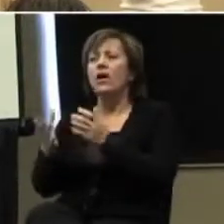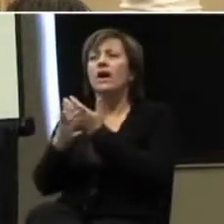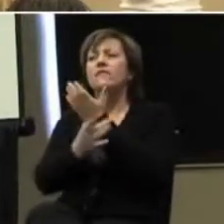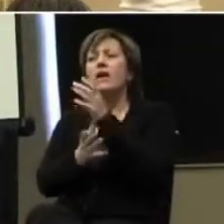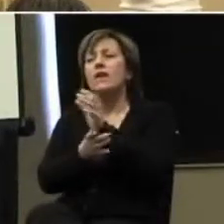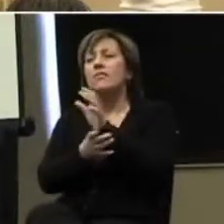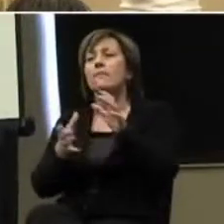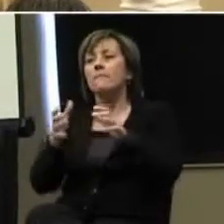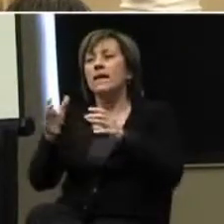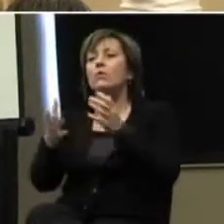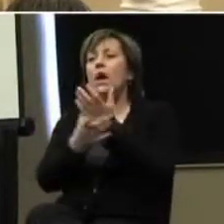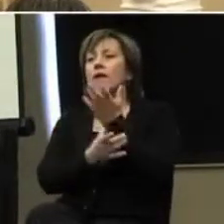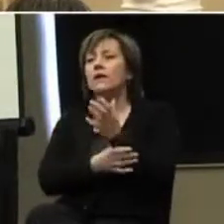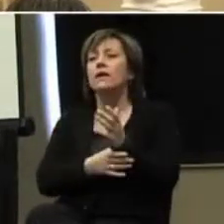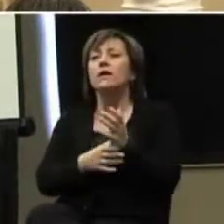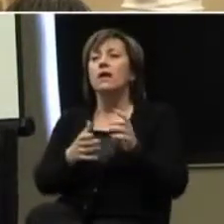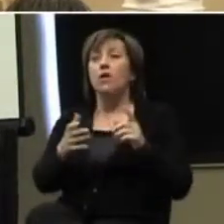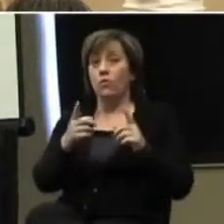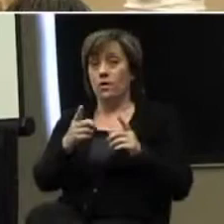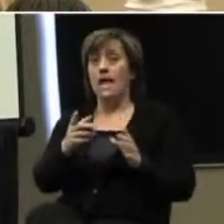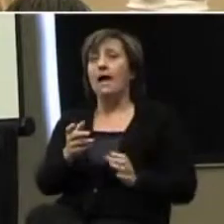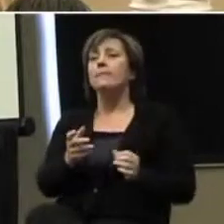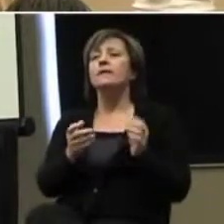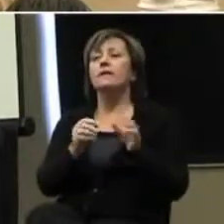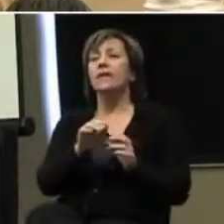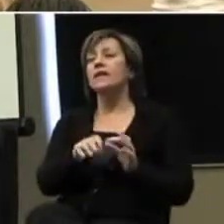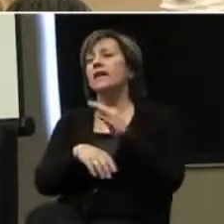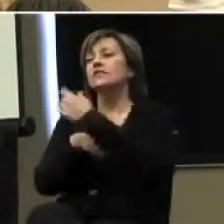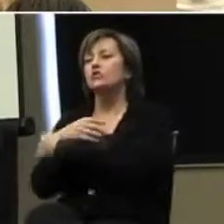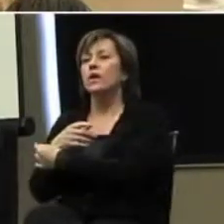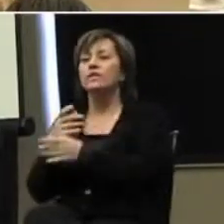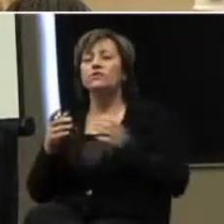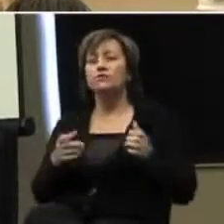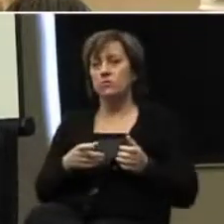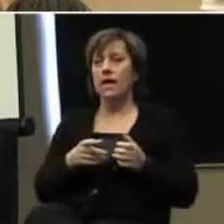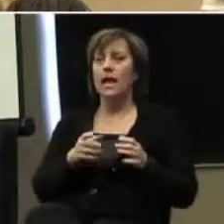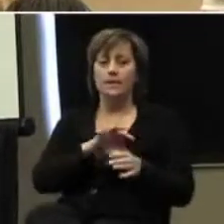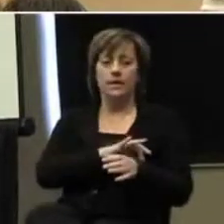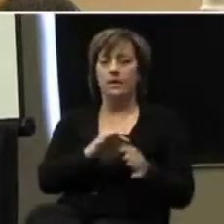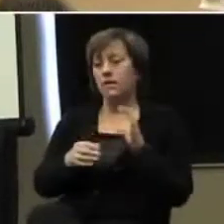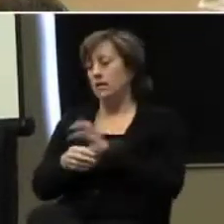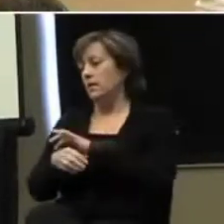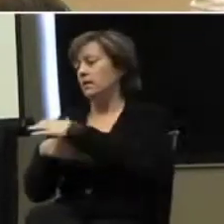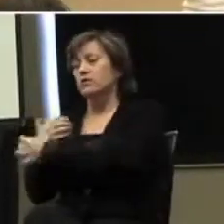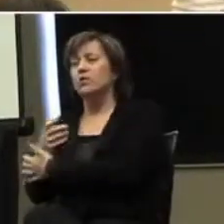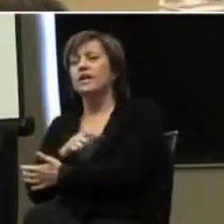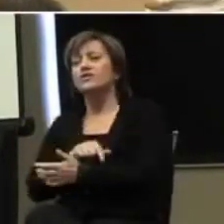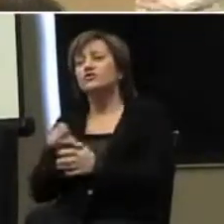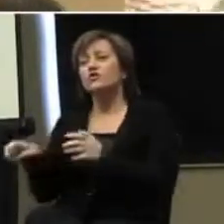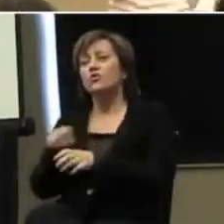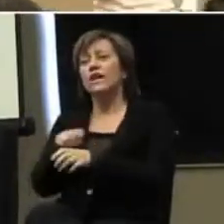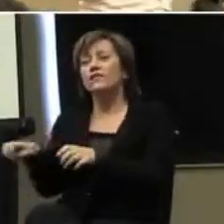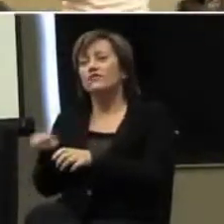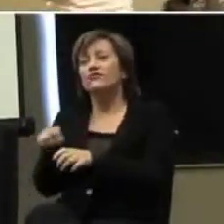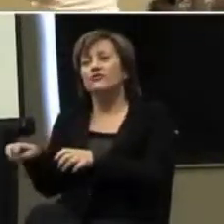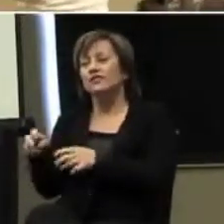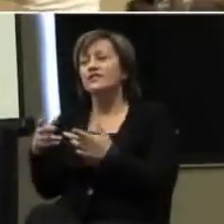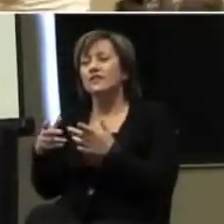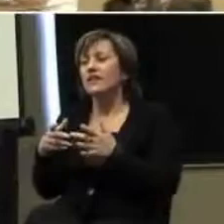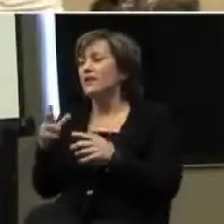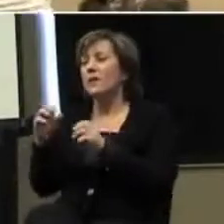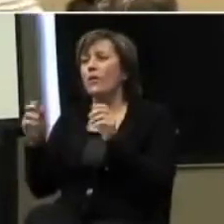see it happen. It's super easy. No one even knows it's happening. I can collect data on my students and my university classes.